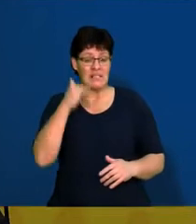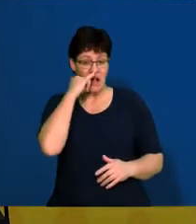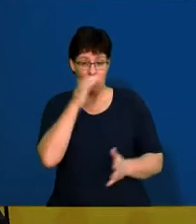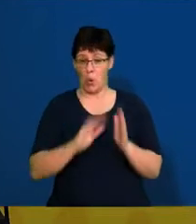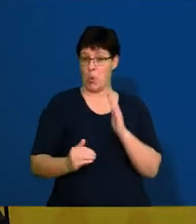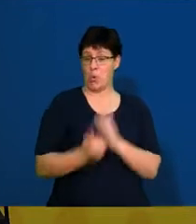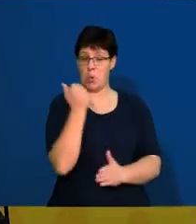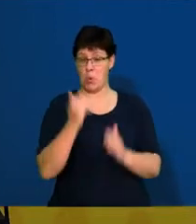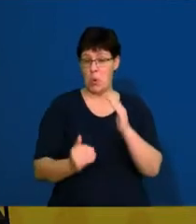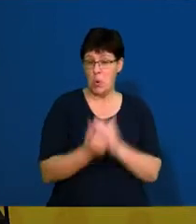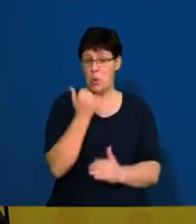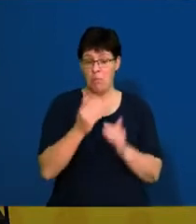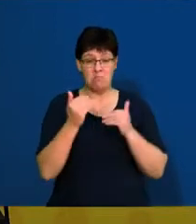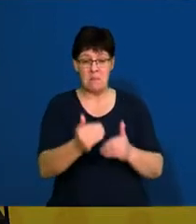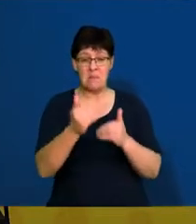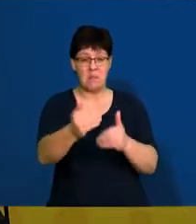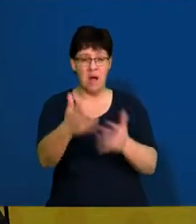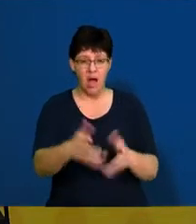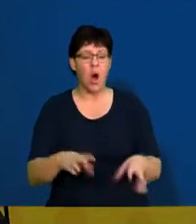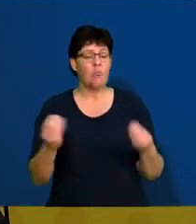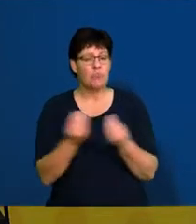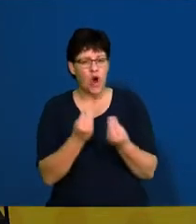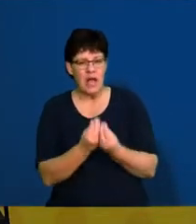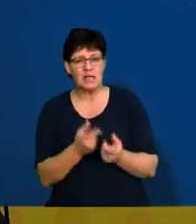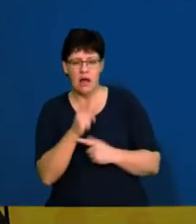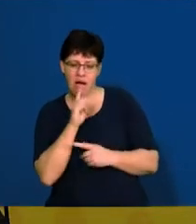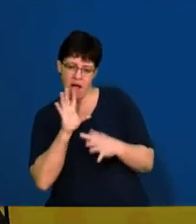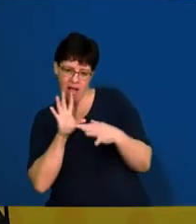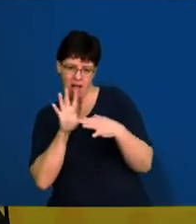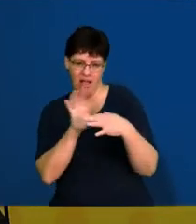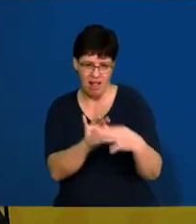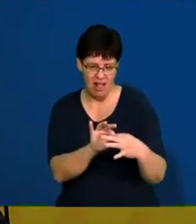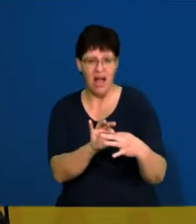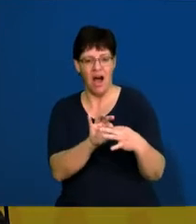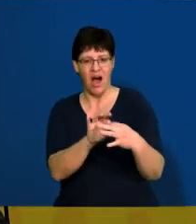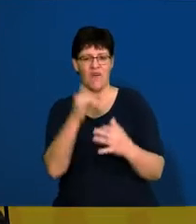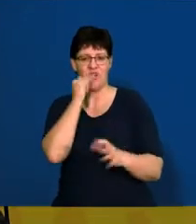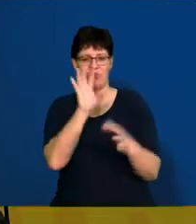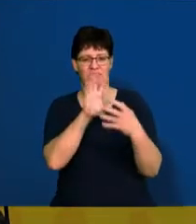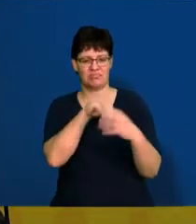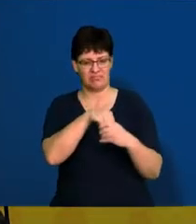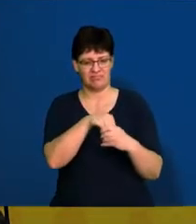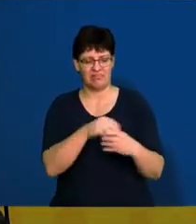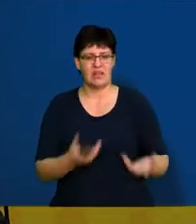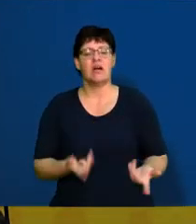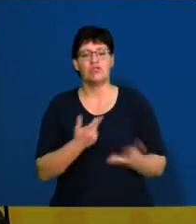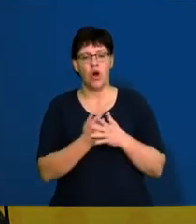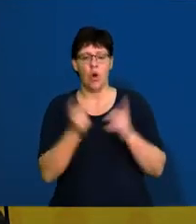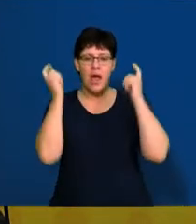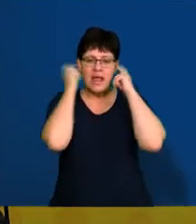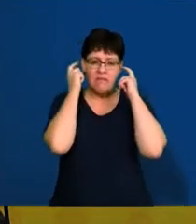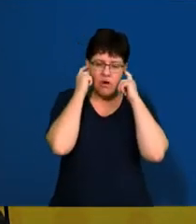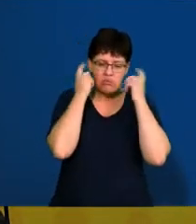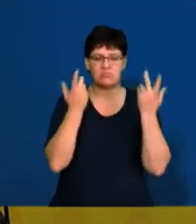not only just new phones but products that might relate to the phone. So if you look, there's earphones